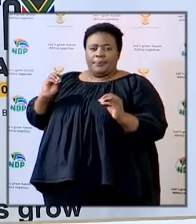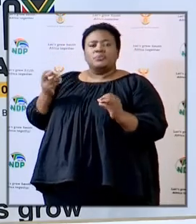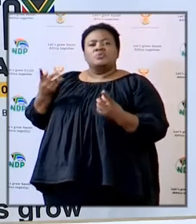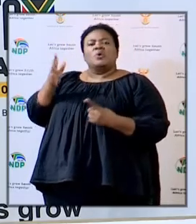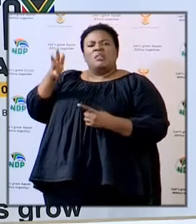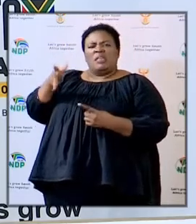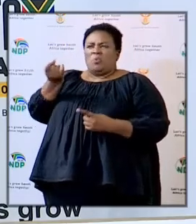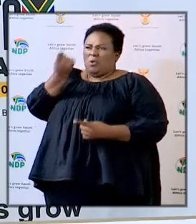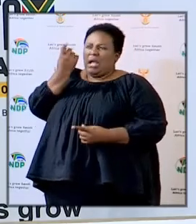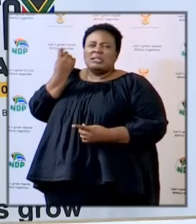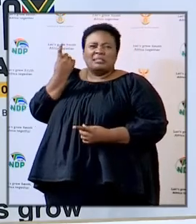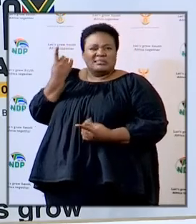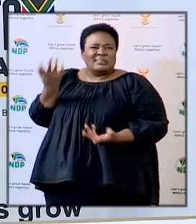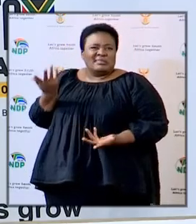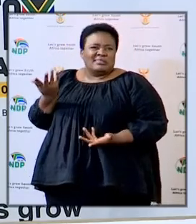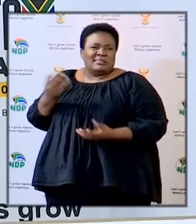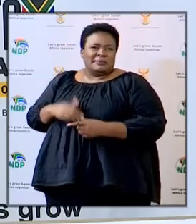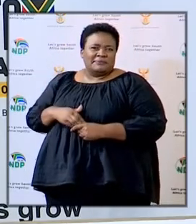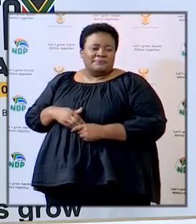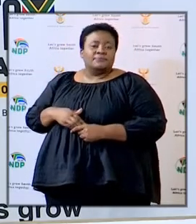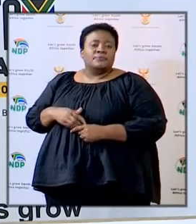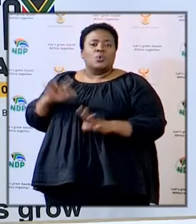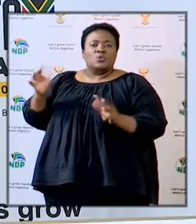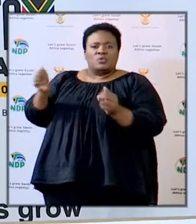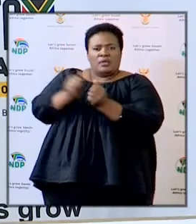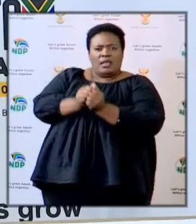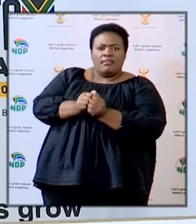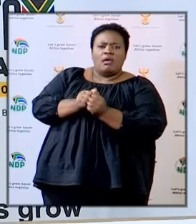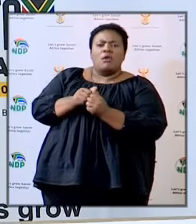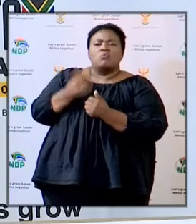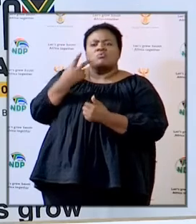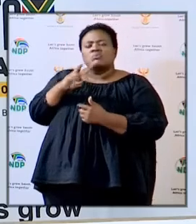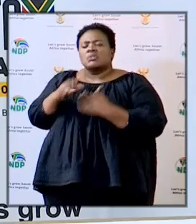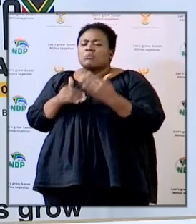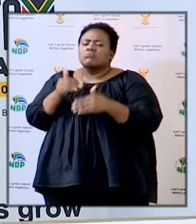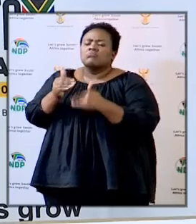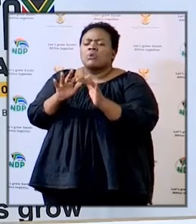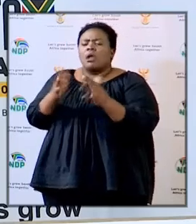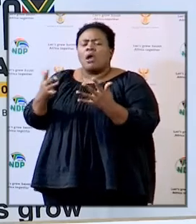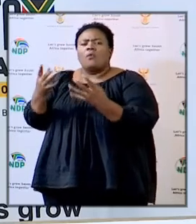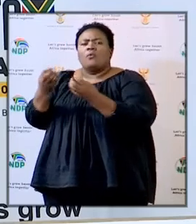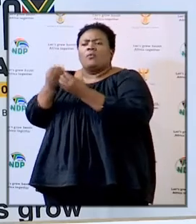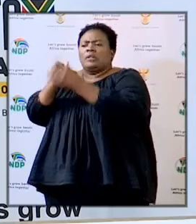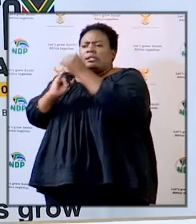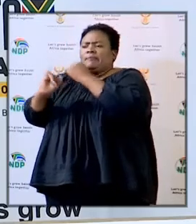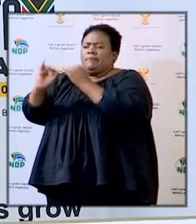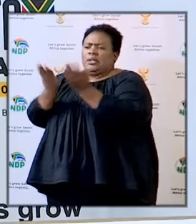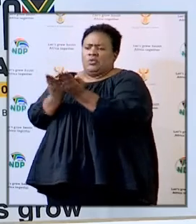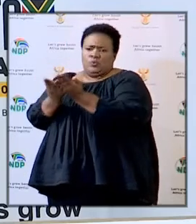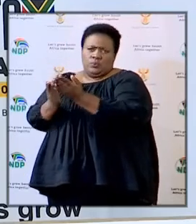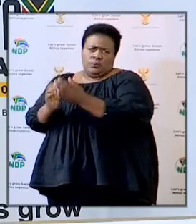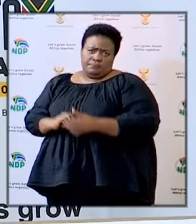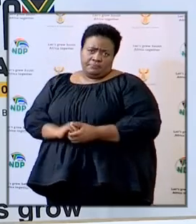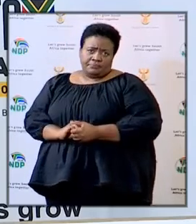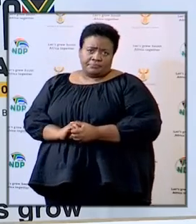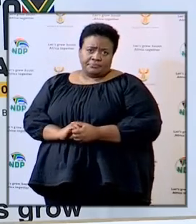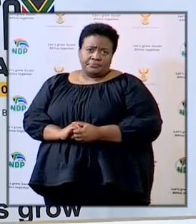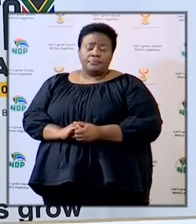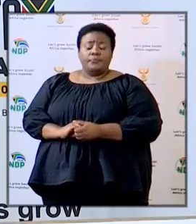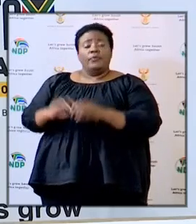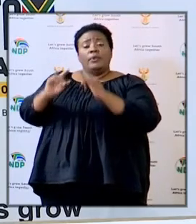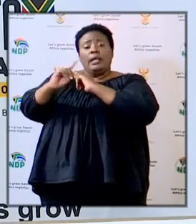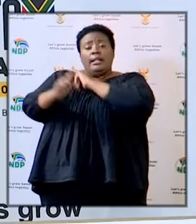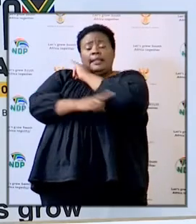with this matter so together we'll navigate the route with independent schools the